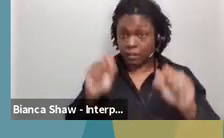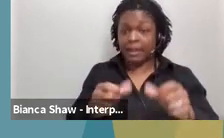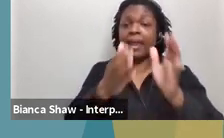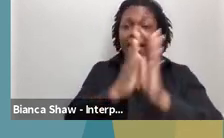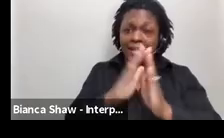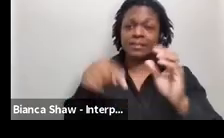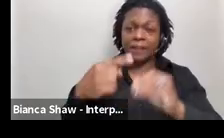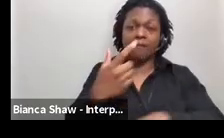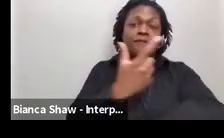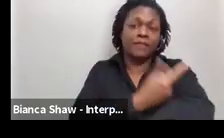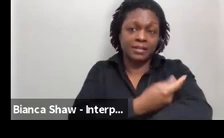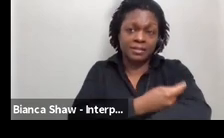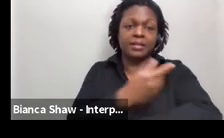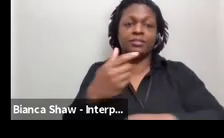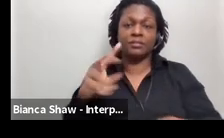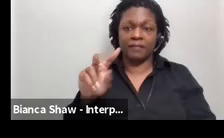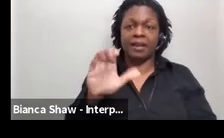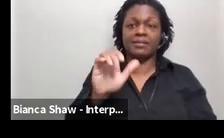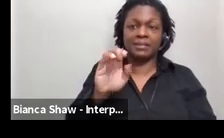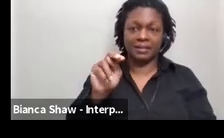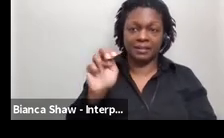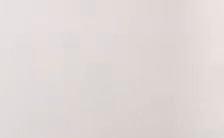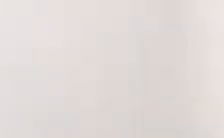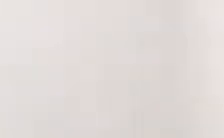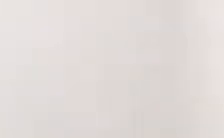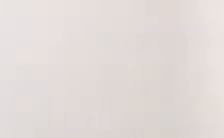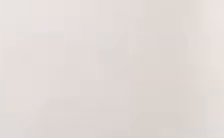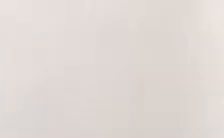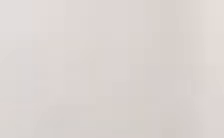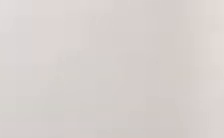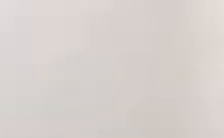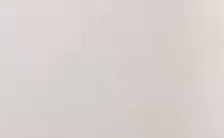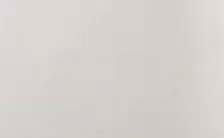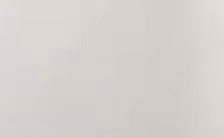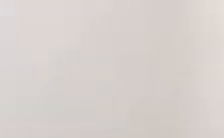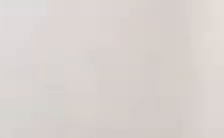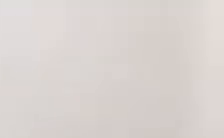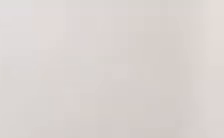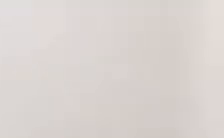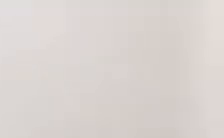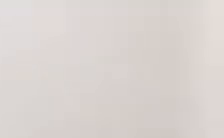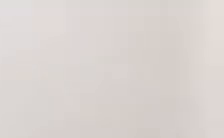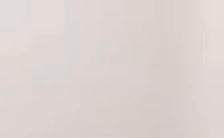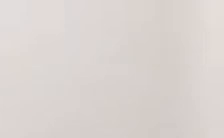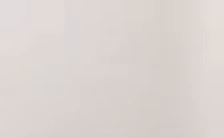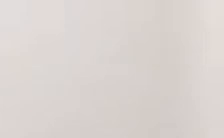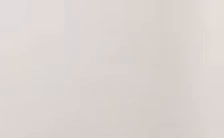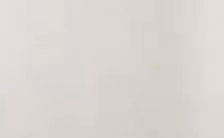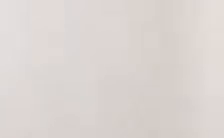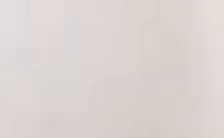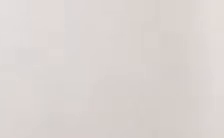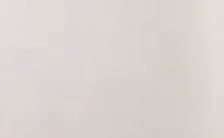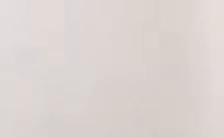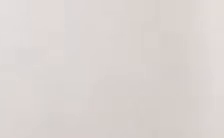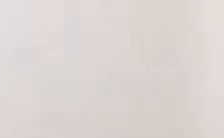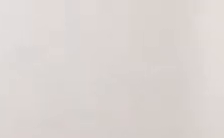vaccinations. My understanding is that you can ask about vaccinations, but you can't mandate or require that someone provide you